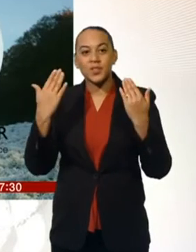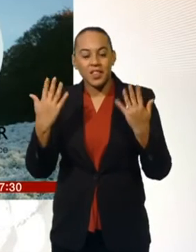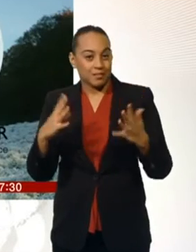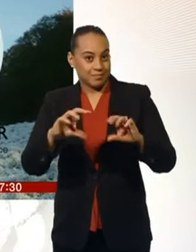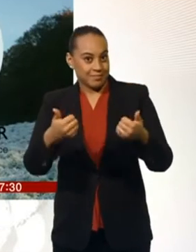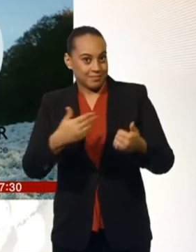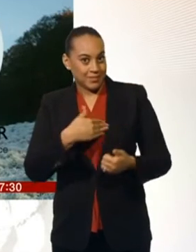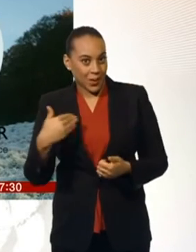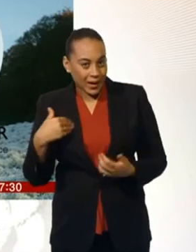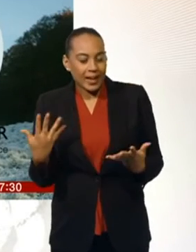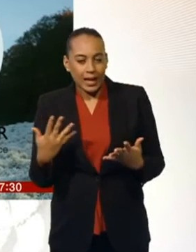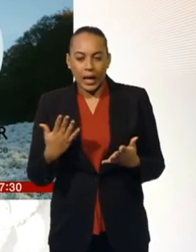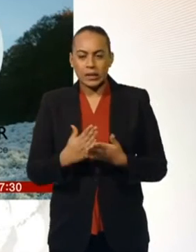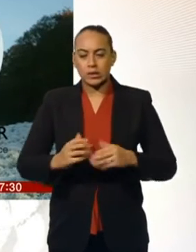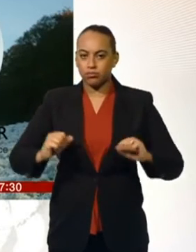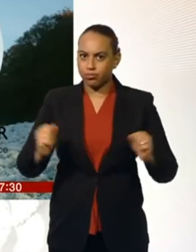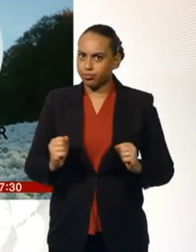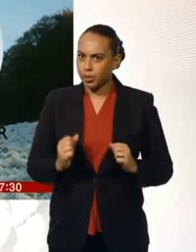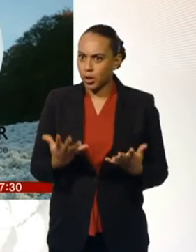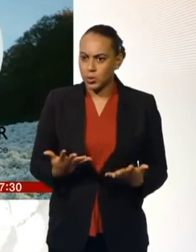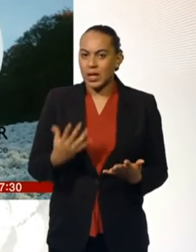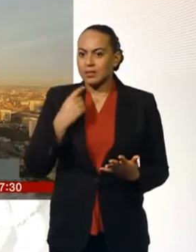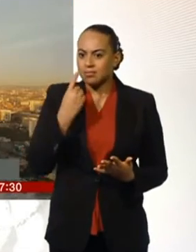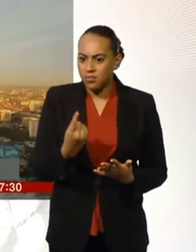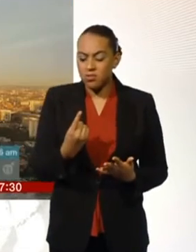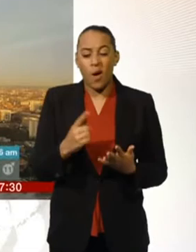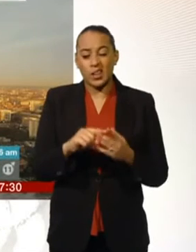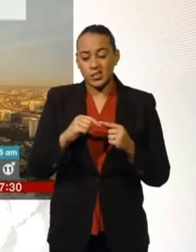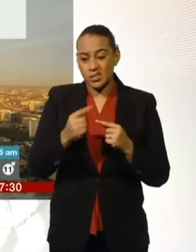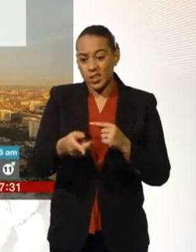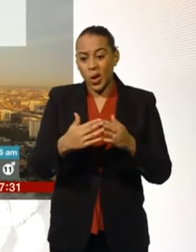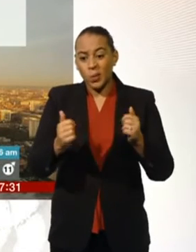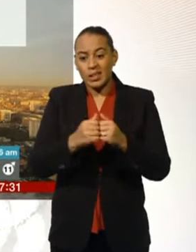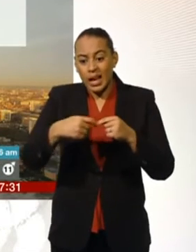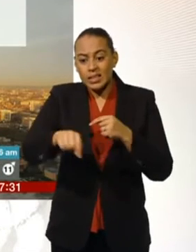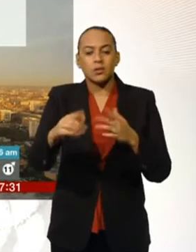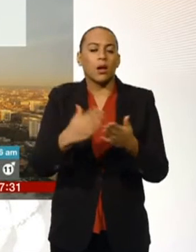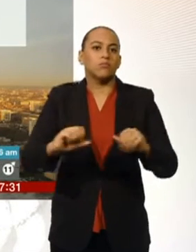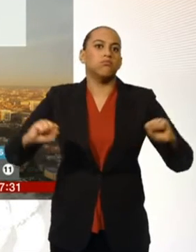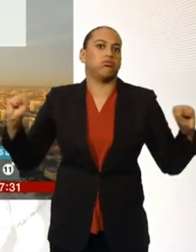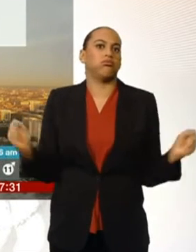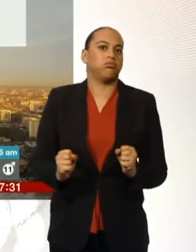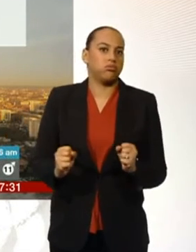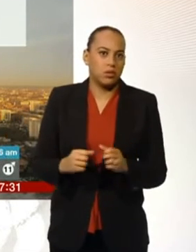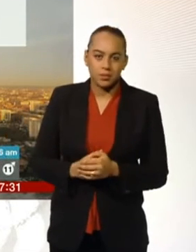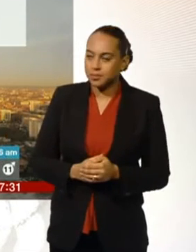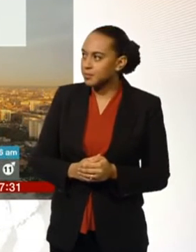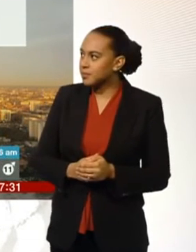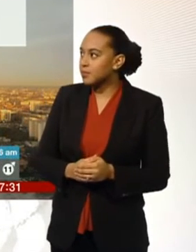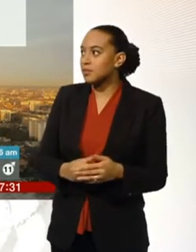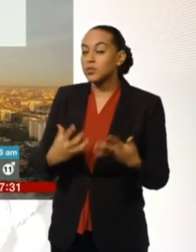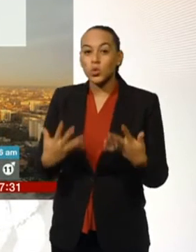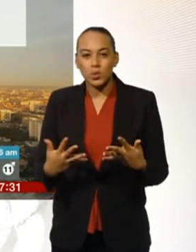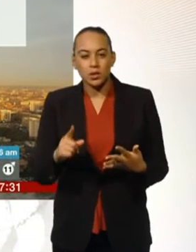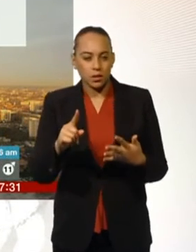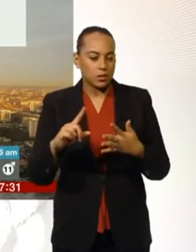Hello, good morning. It's going to feel very cold indeed today and tomorrow, and it will be even chillier over the course of the weekend. Now today, we'll have to factor in quite a lot